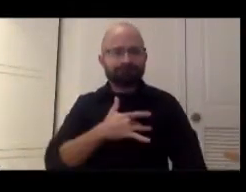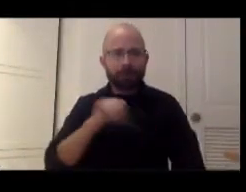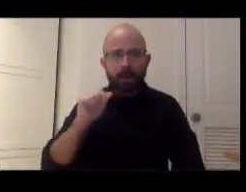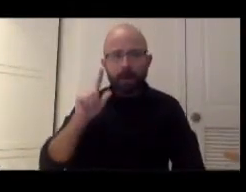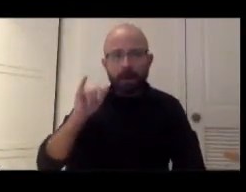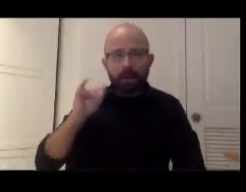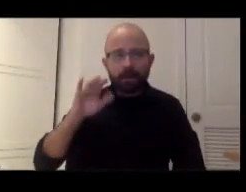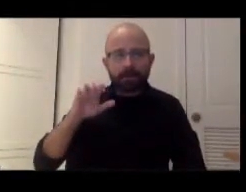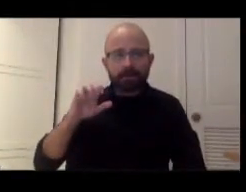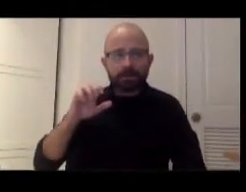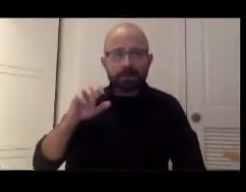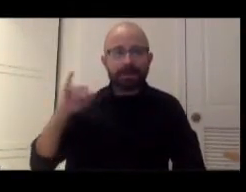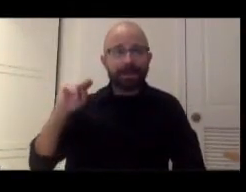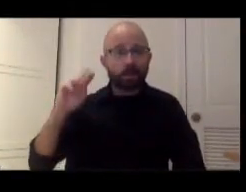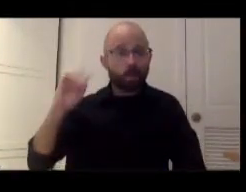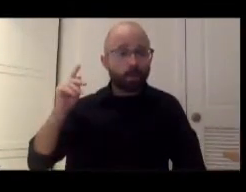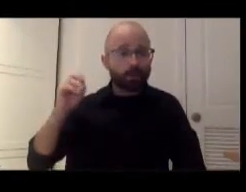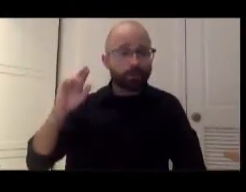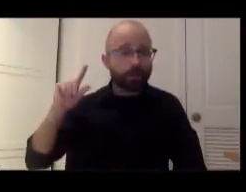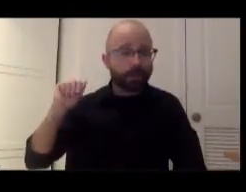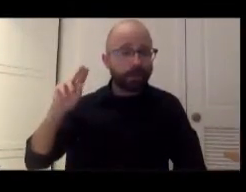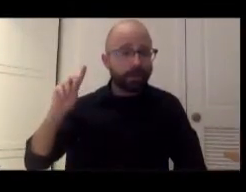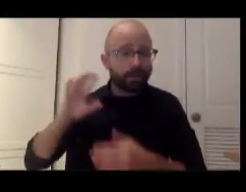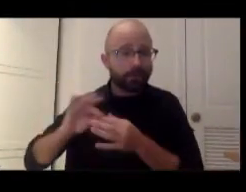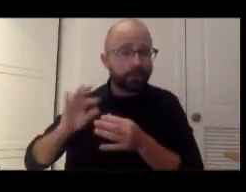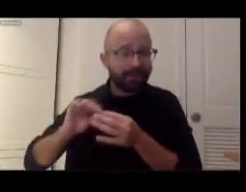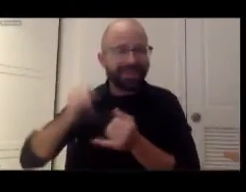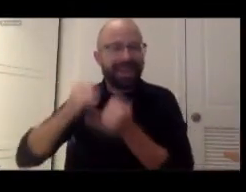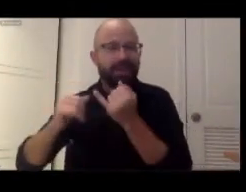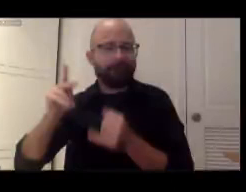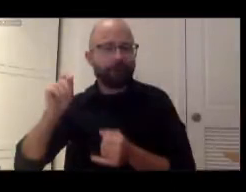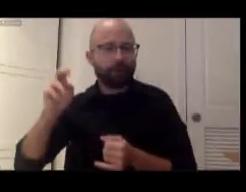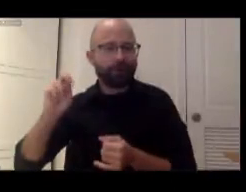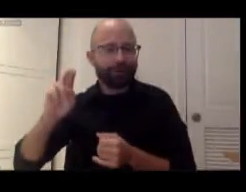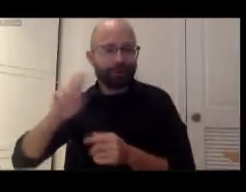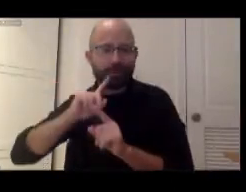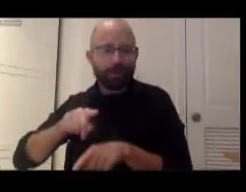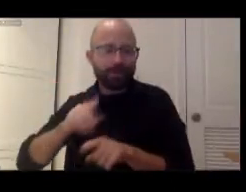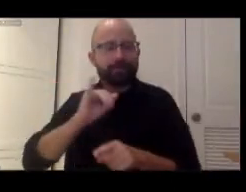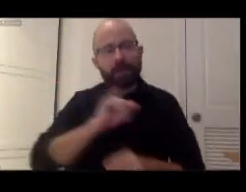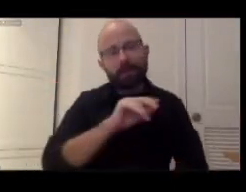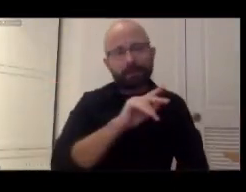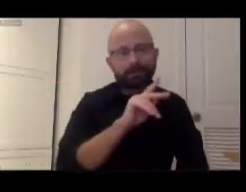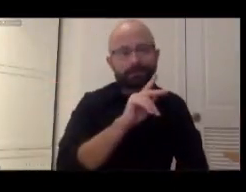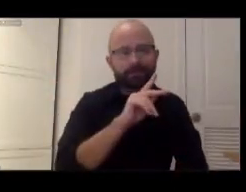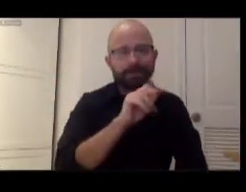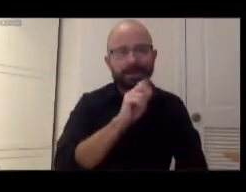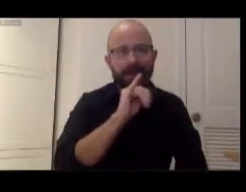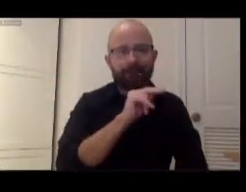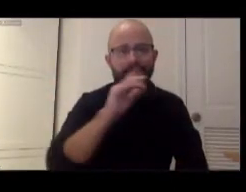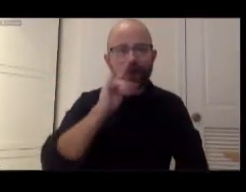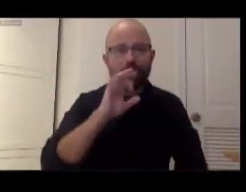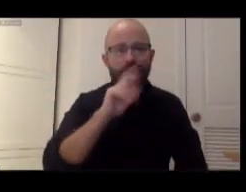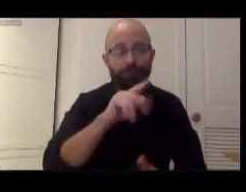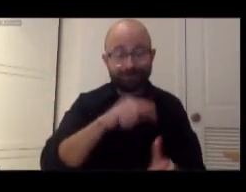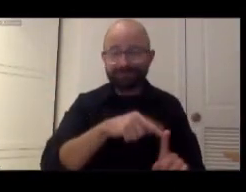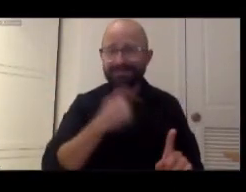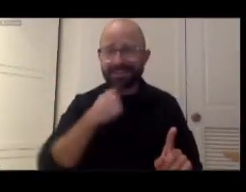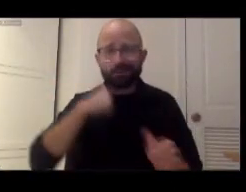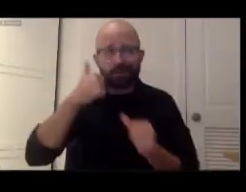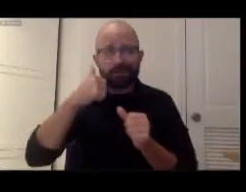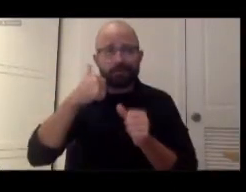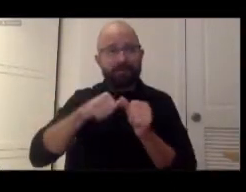at the end of the Corner Commission report by none other than Kenneth B. Clark when he says, oh yeah, I read that report of the